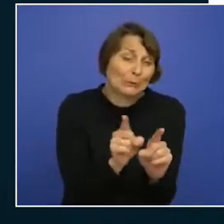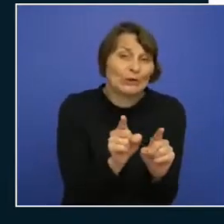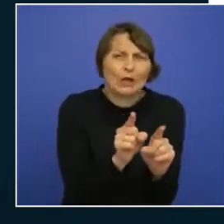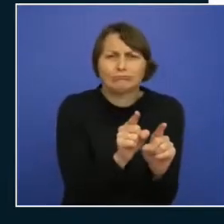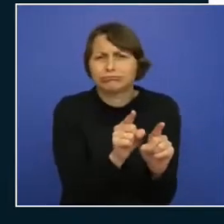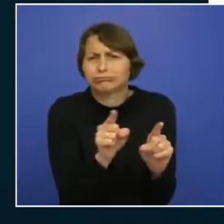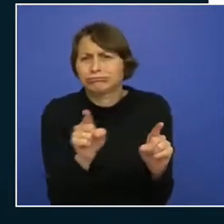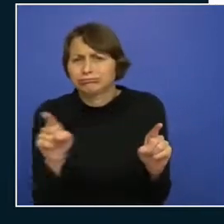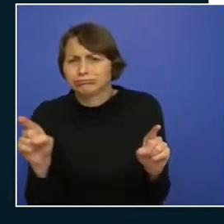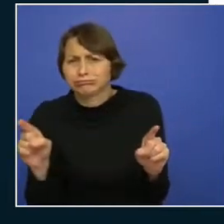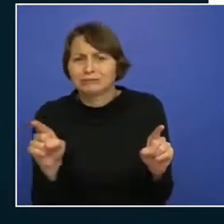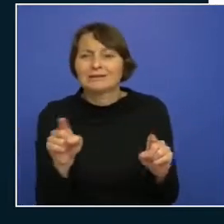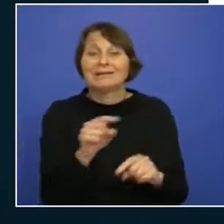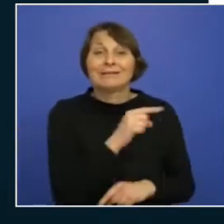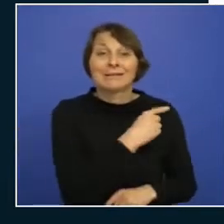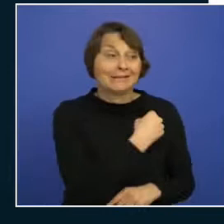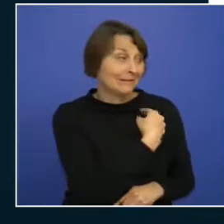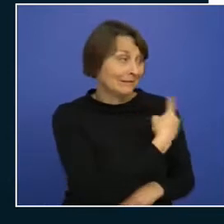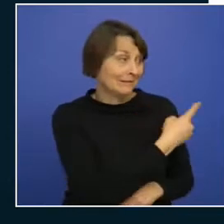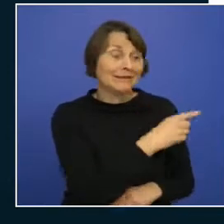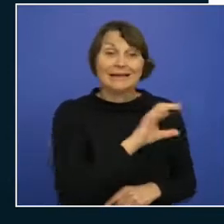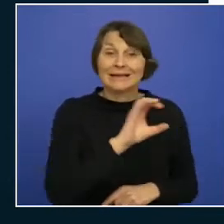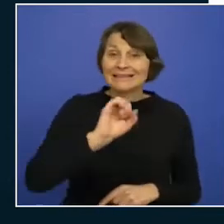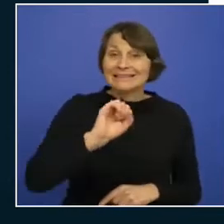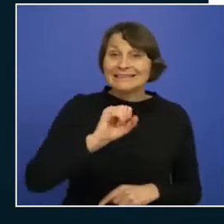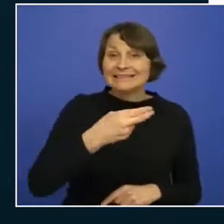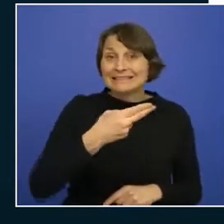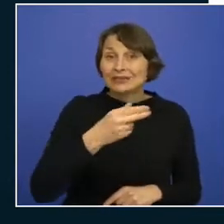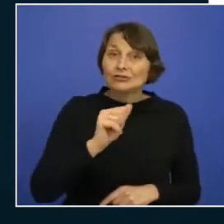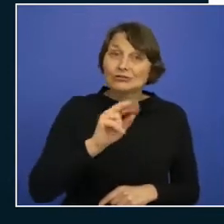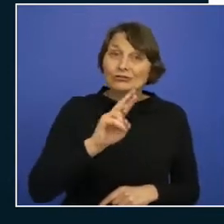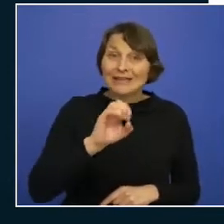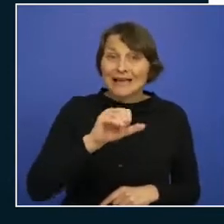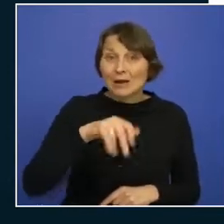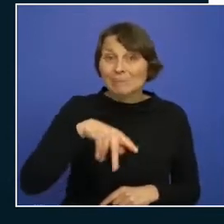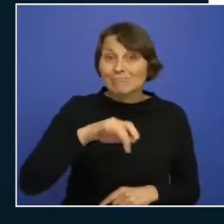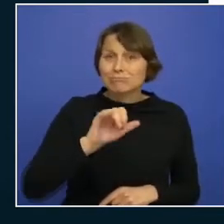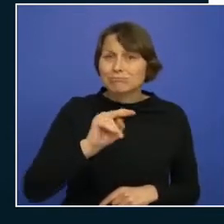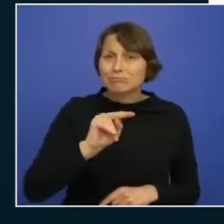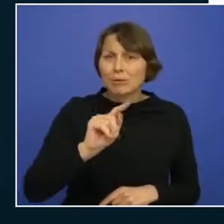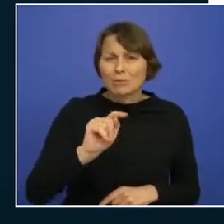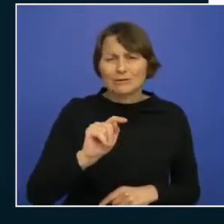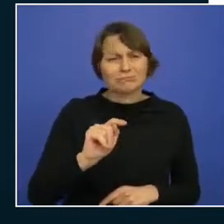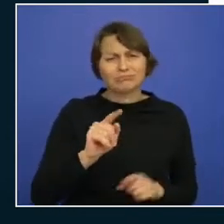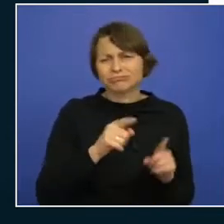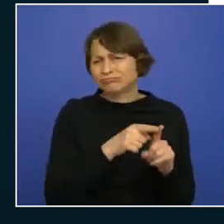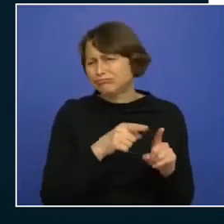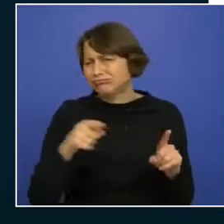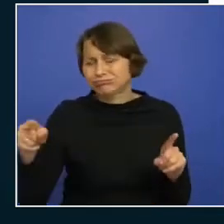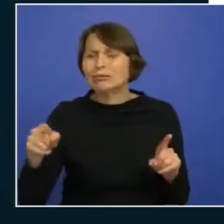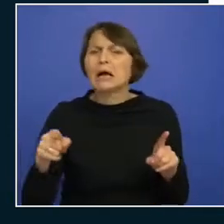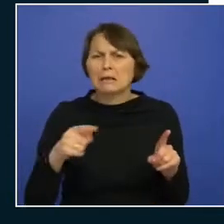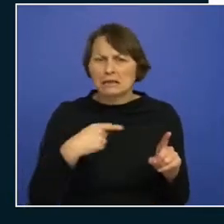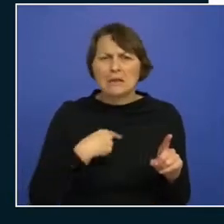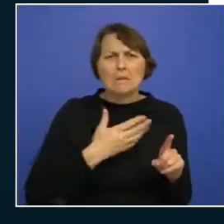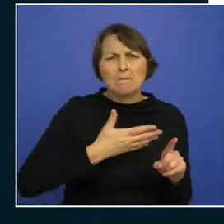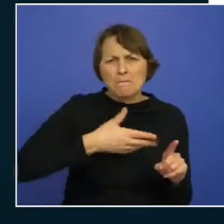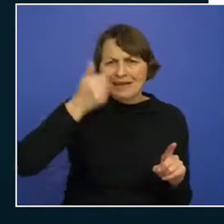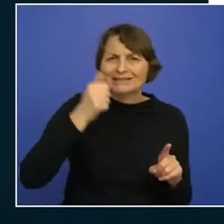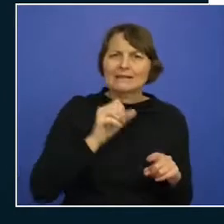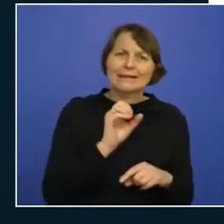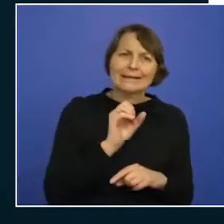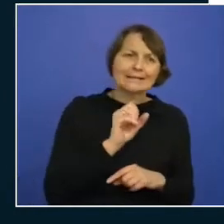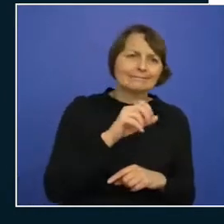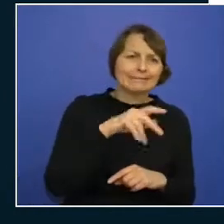SharePoint if you ask me it's way too long I would make SP or I will create a number that represents SharePoint or